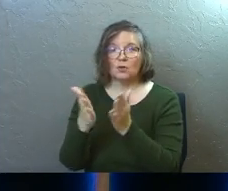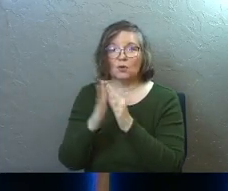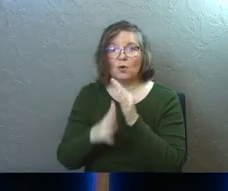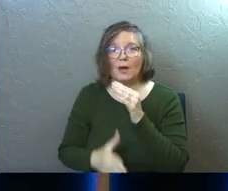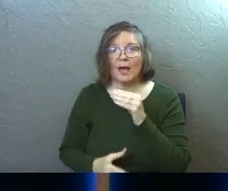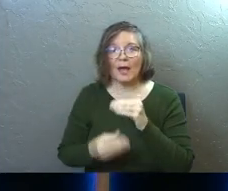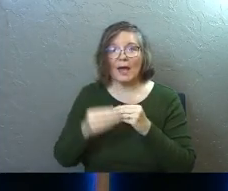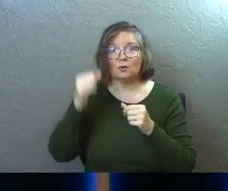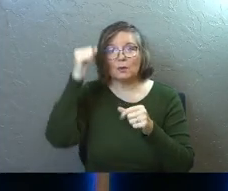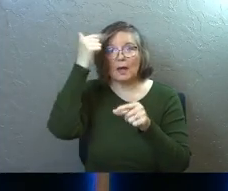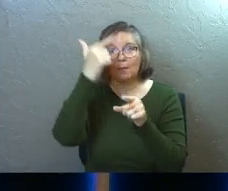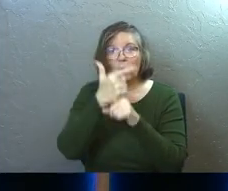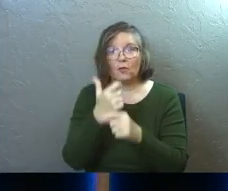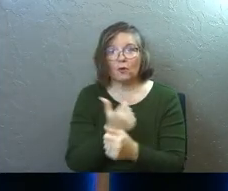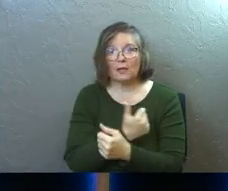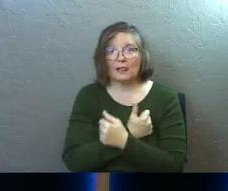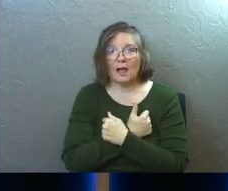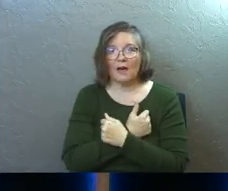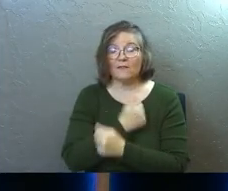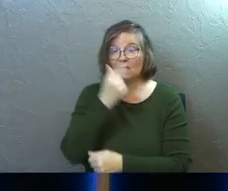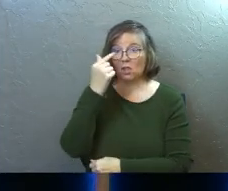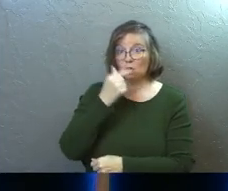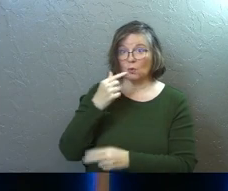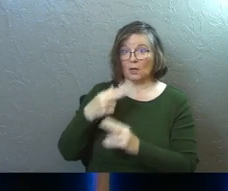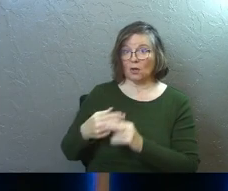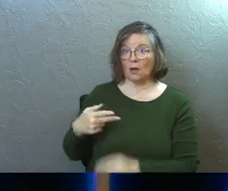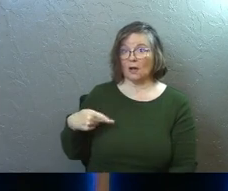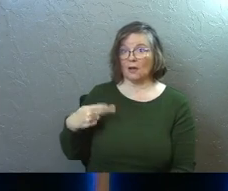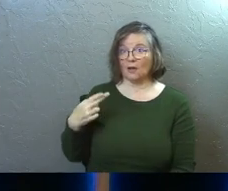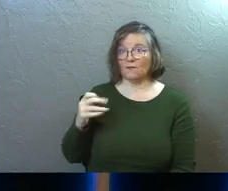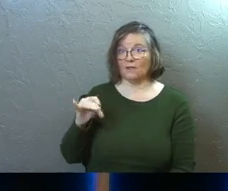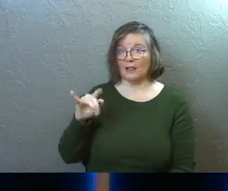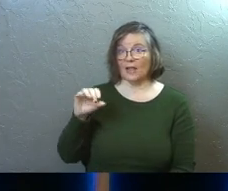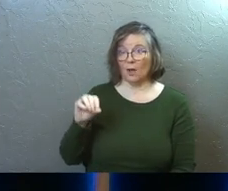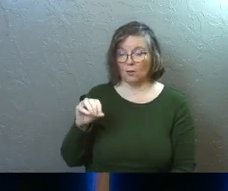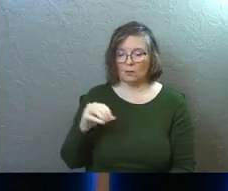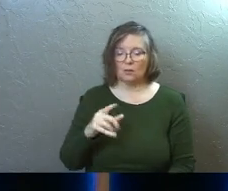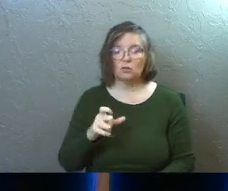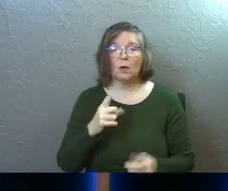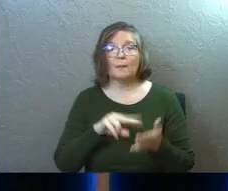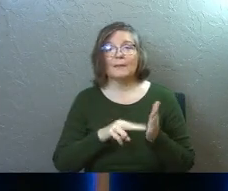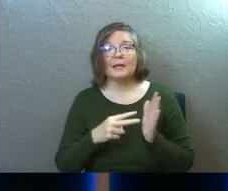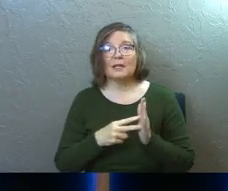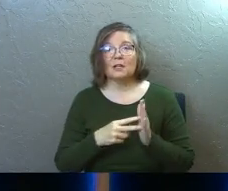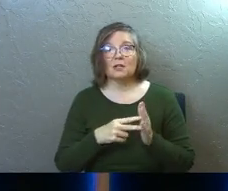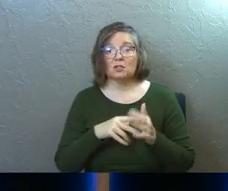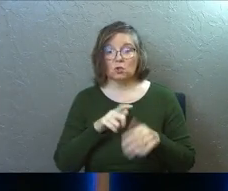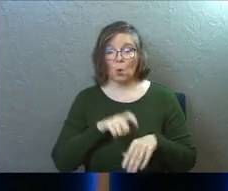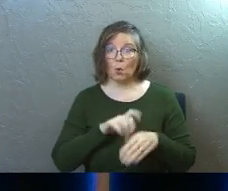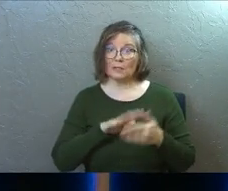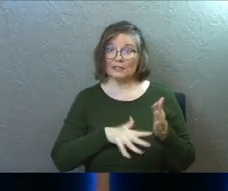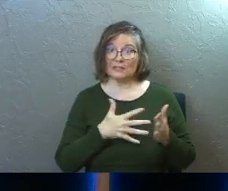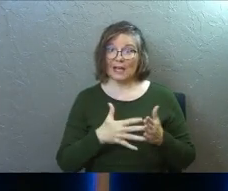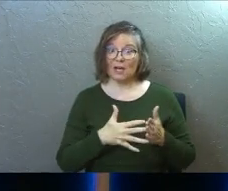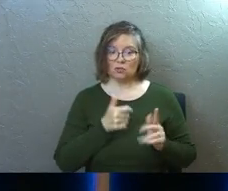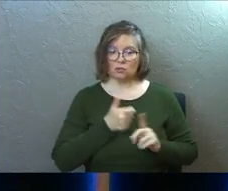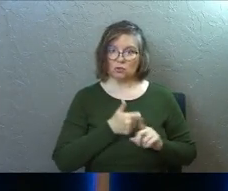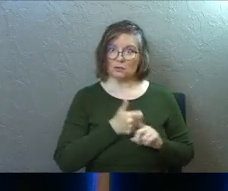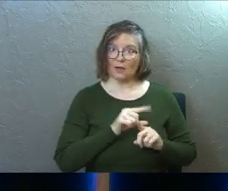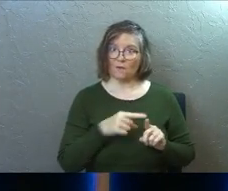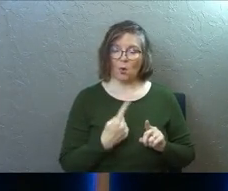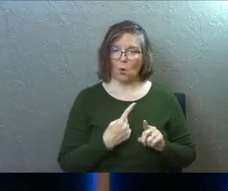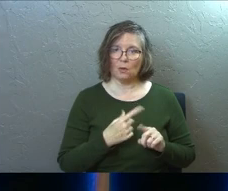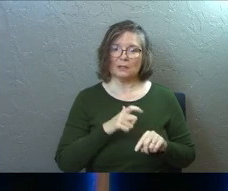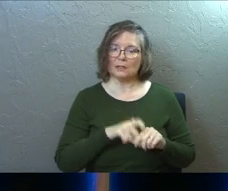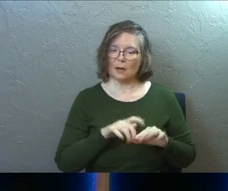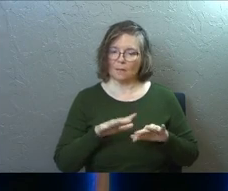Like that's that brotherly love. Like you're going to take time out of your schedule. You're going to show practical love to people that you care about. That's brotherly love.